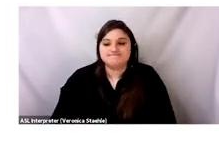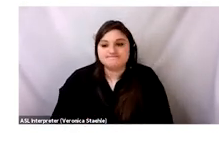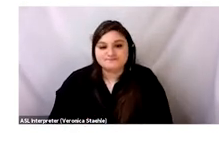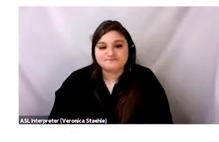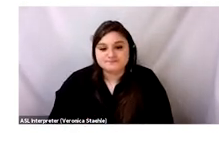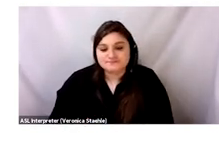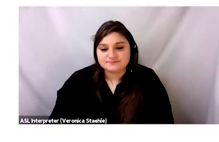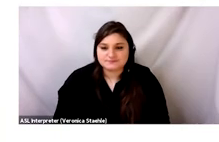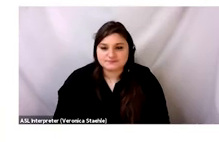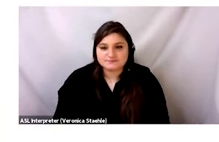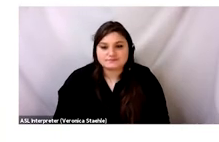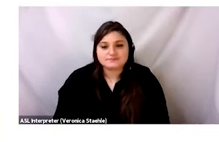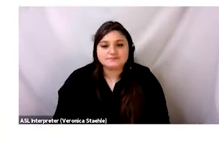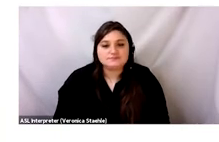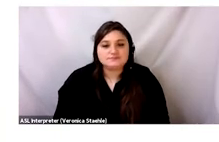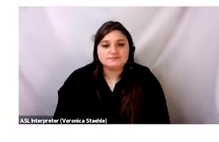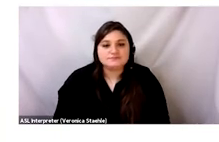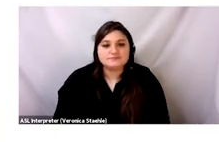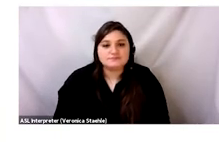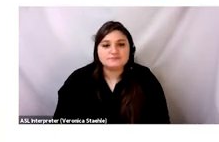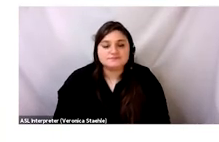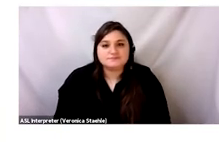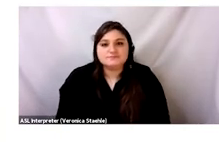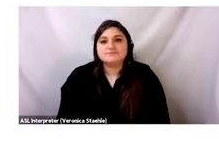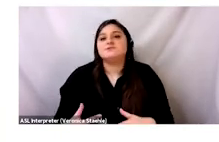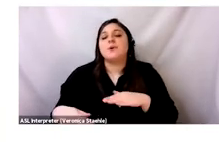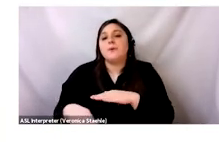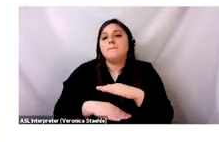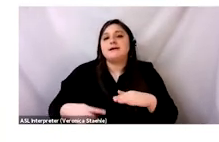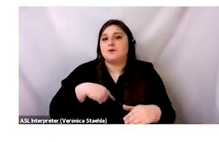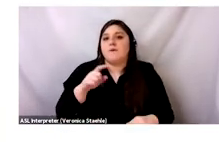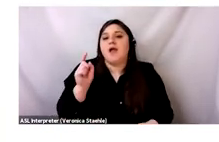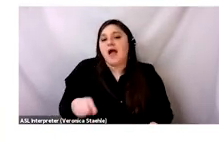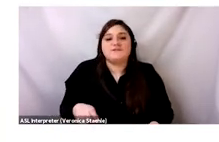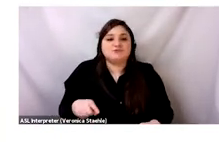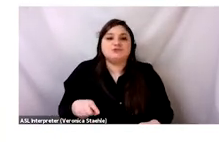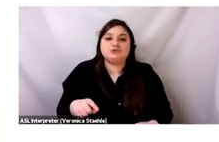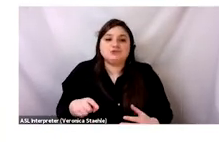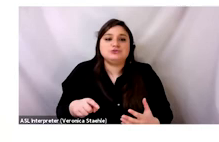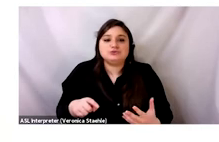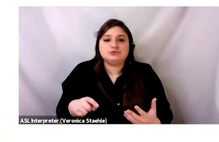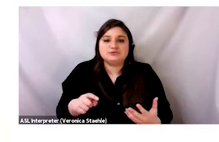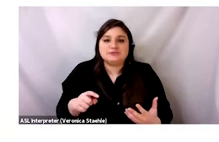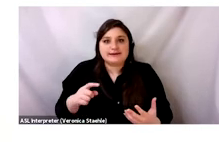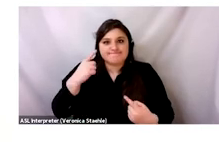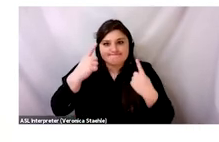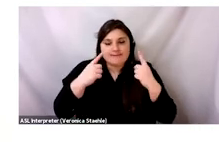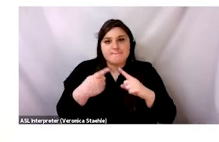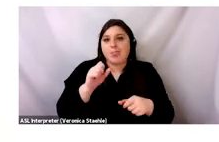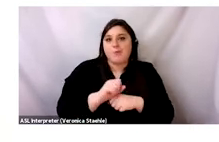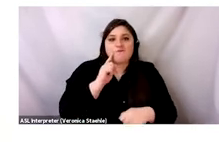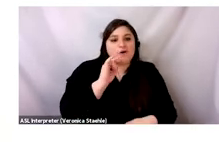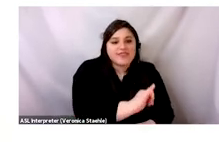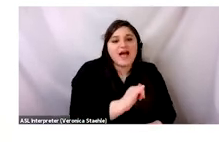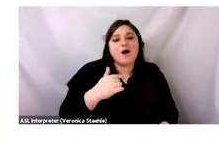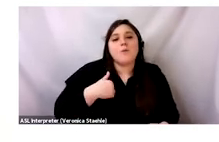and reparation. So basically, you know, we want to strengthen the good work that's already happening in Contamanto. To us,